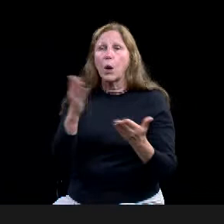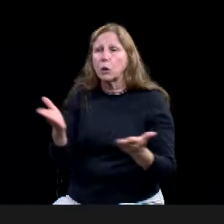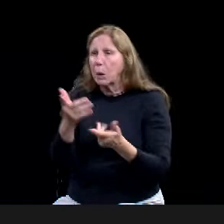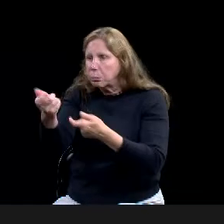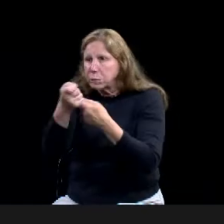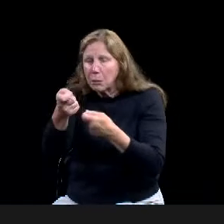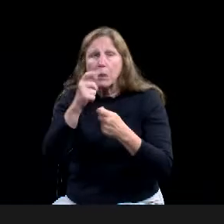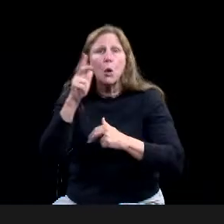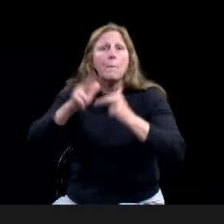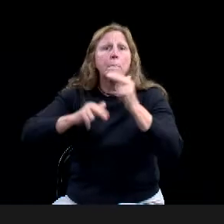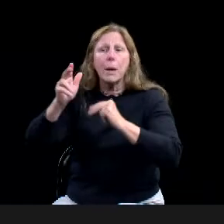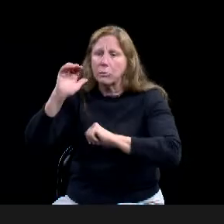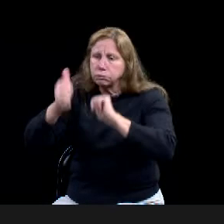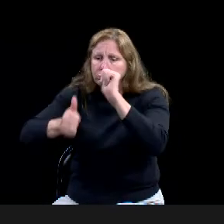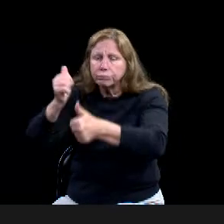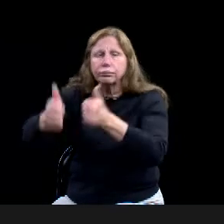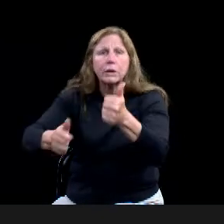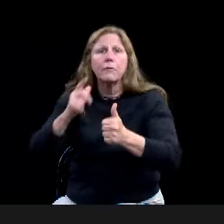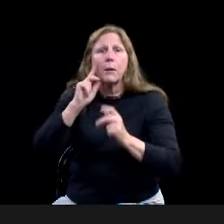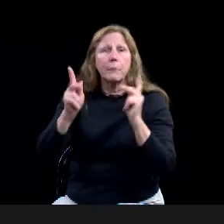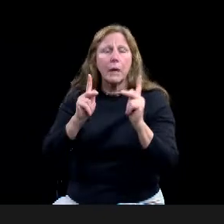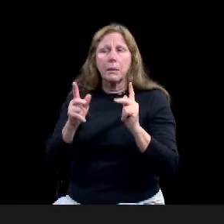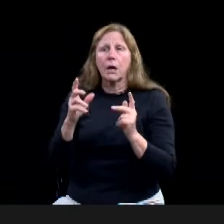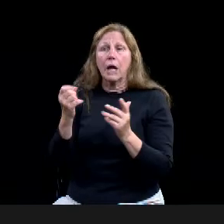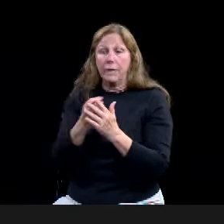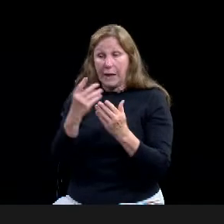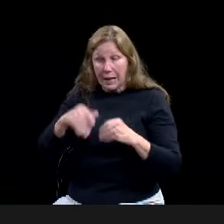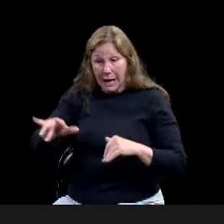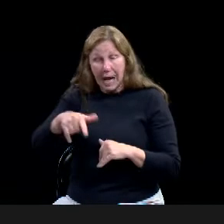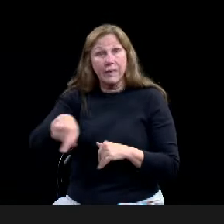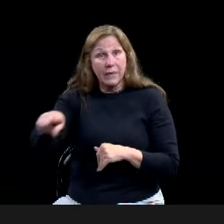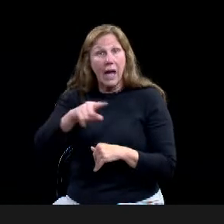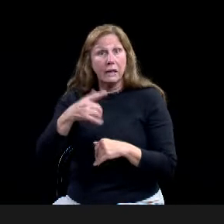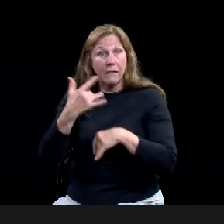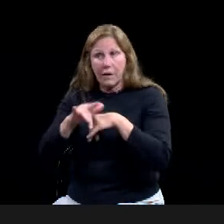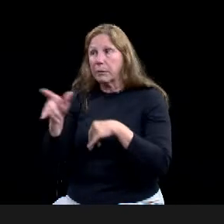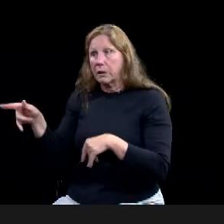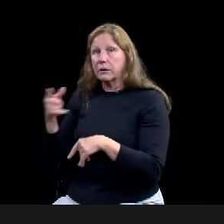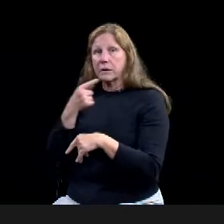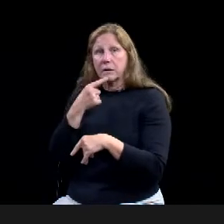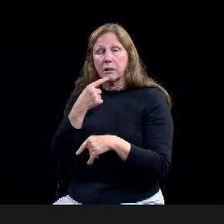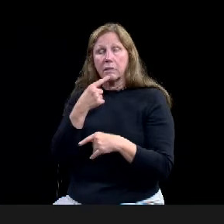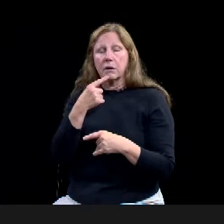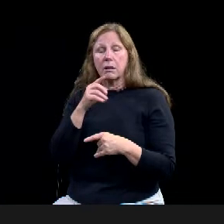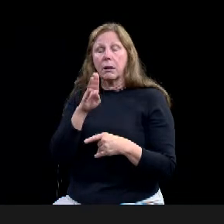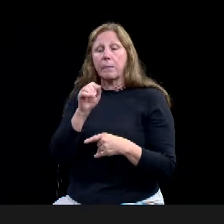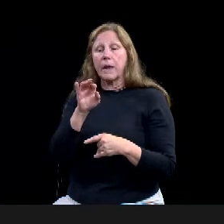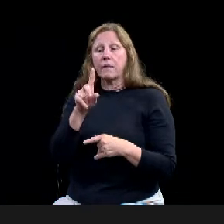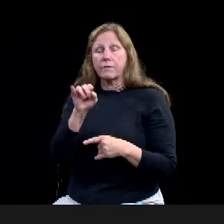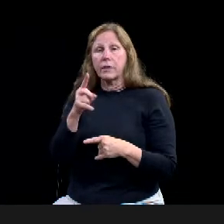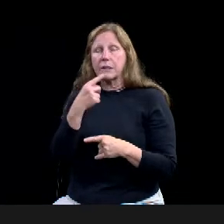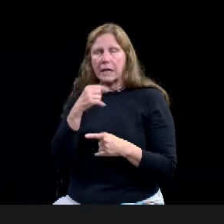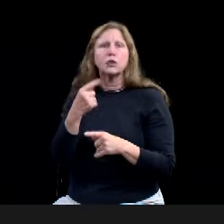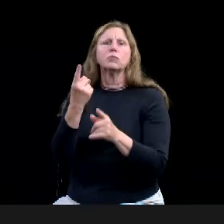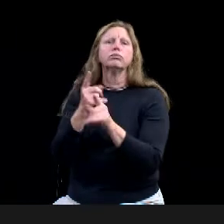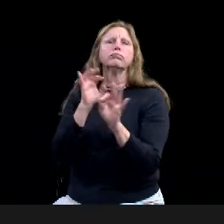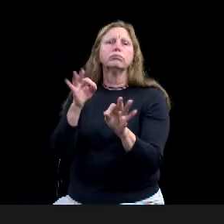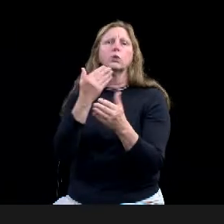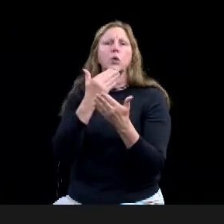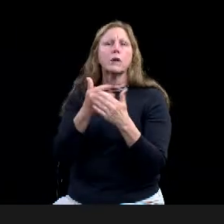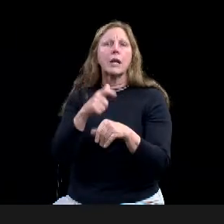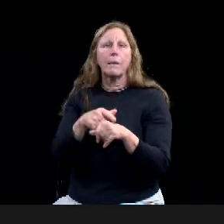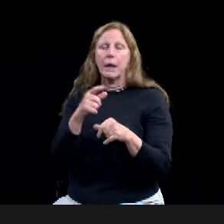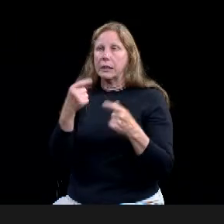it's the right time. It just feels like we have this convergence of housing stock issues and the denigration of those, this increase in